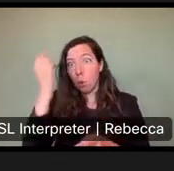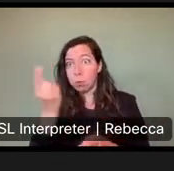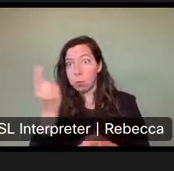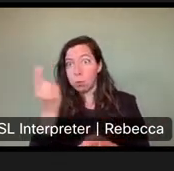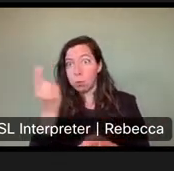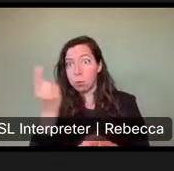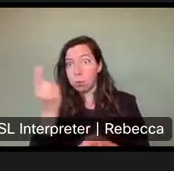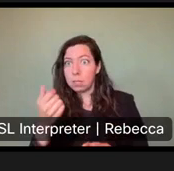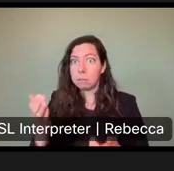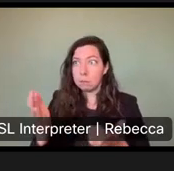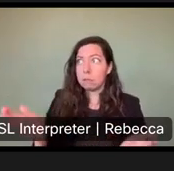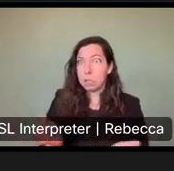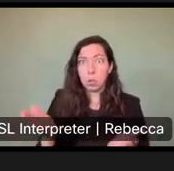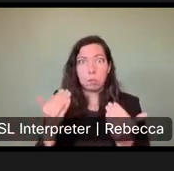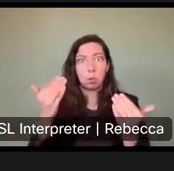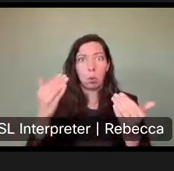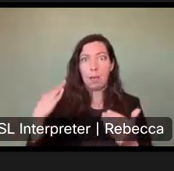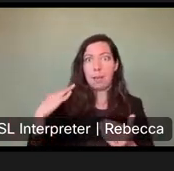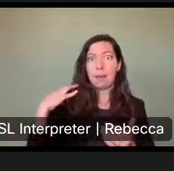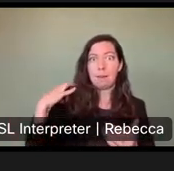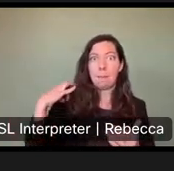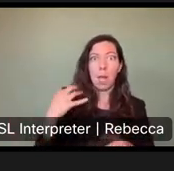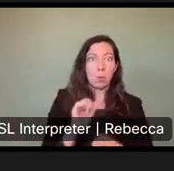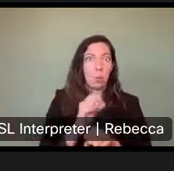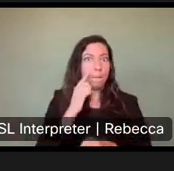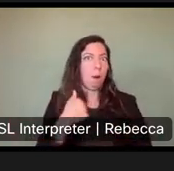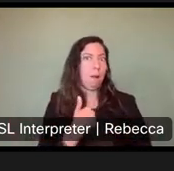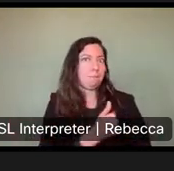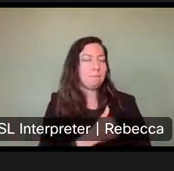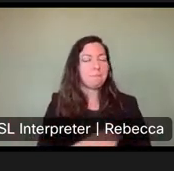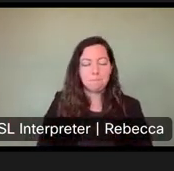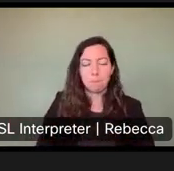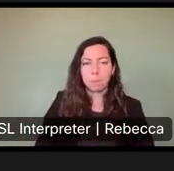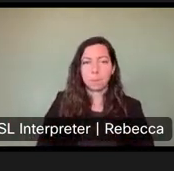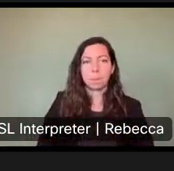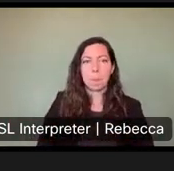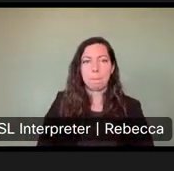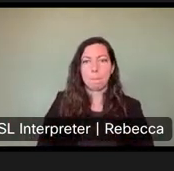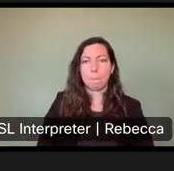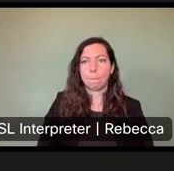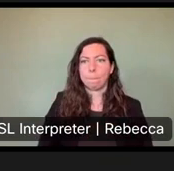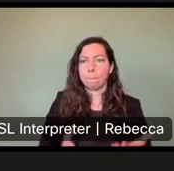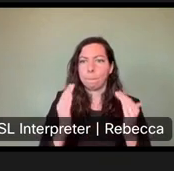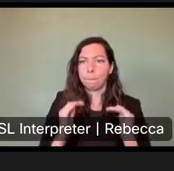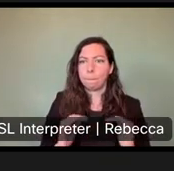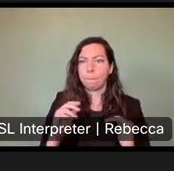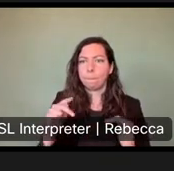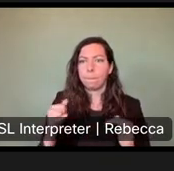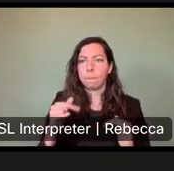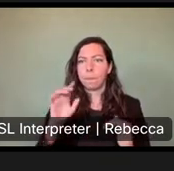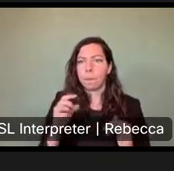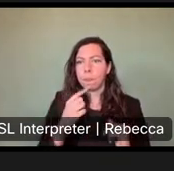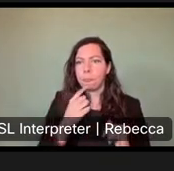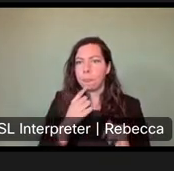enforcement ranger, uh, out in, in the system. Okay. Uh, page says, I have an annual Texas